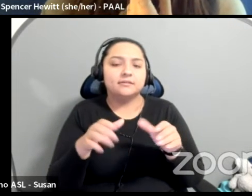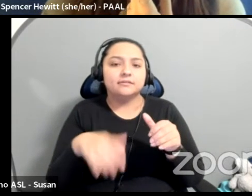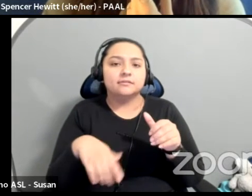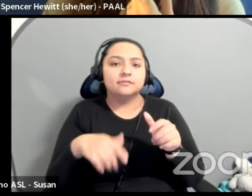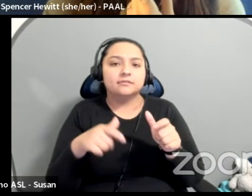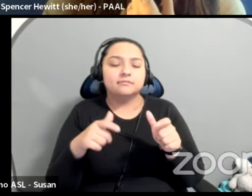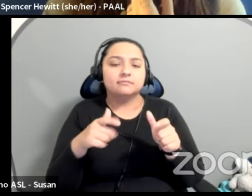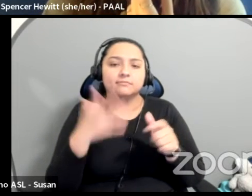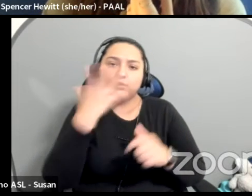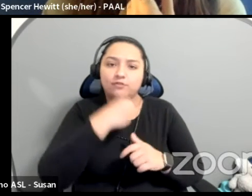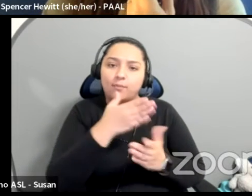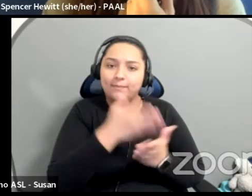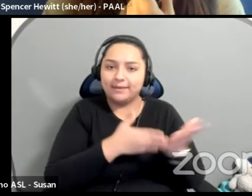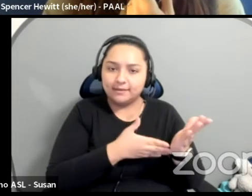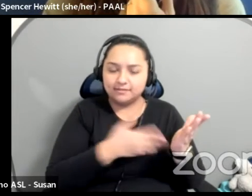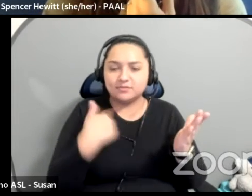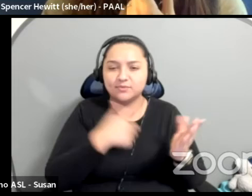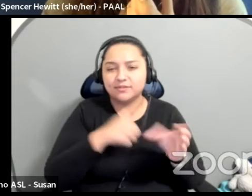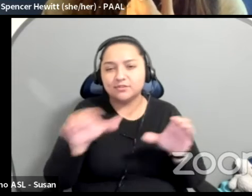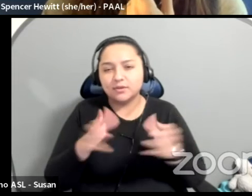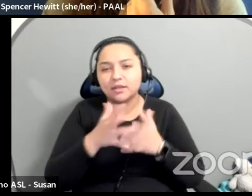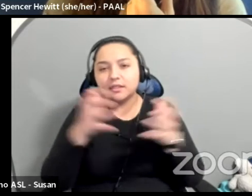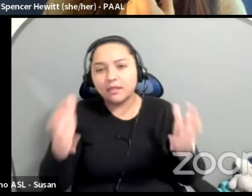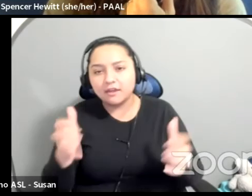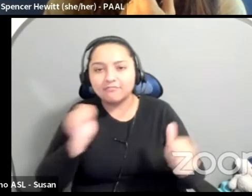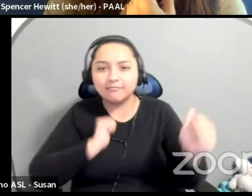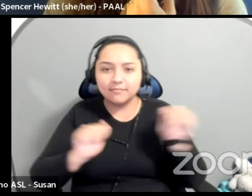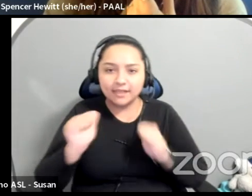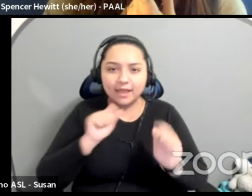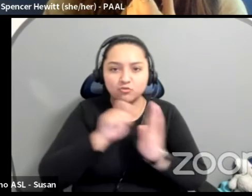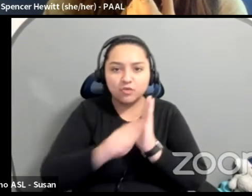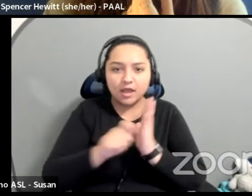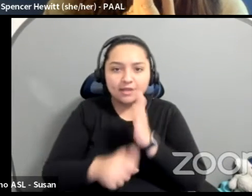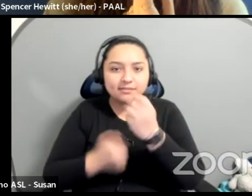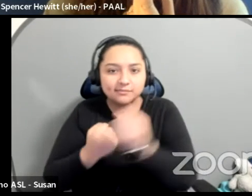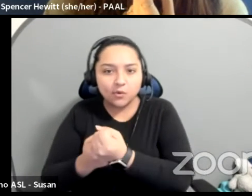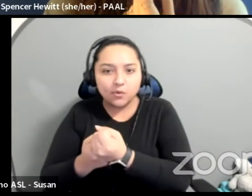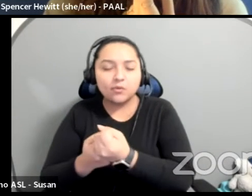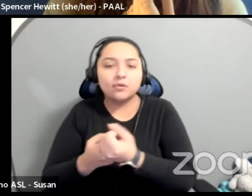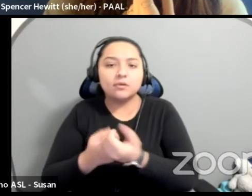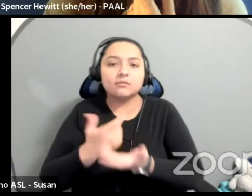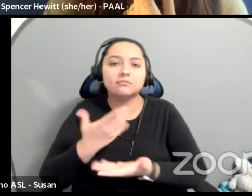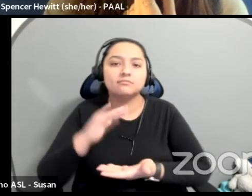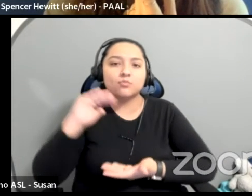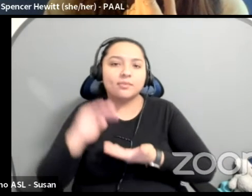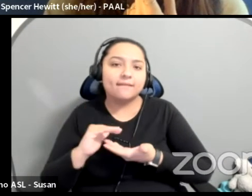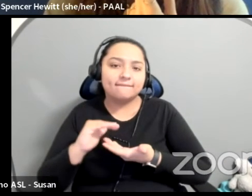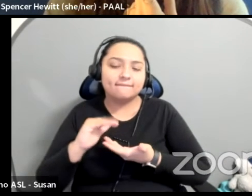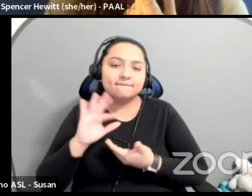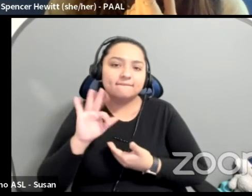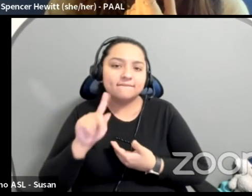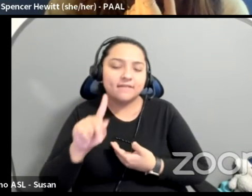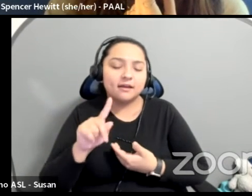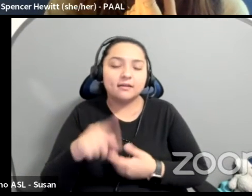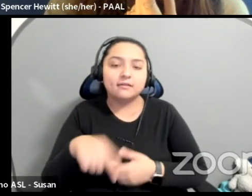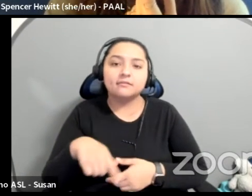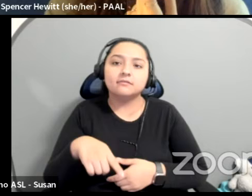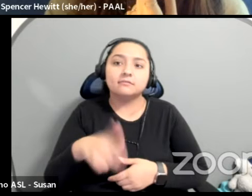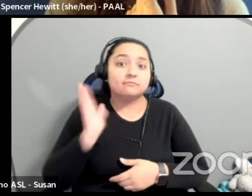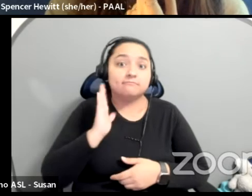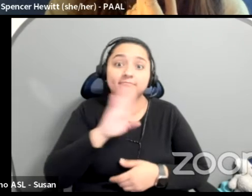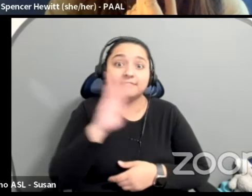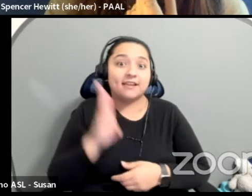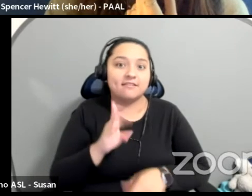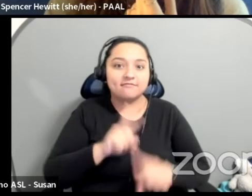support in the past two years, just, just in terms of like relief funding, right. We, we had never done this before because of COVID, we started giving relief funding,